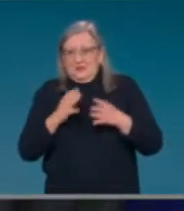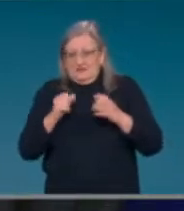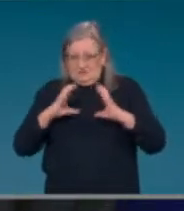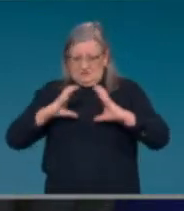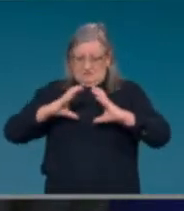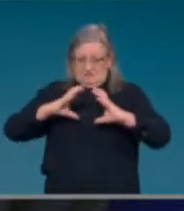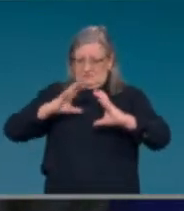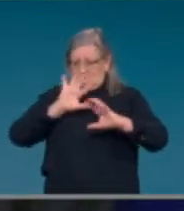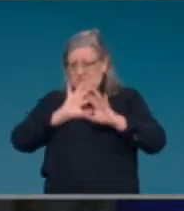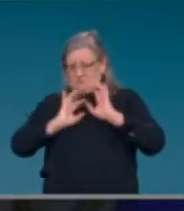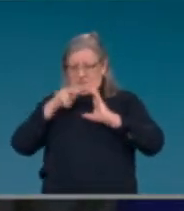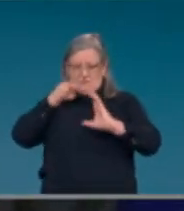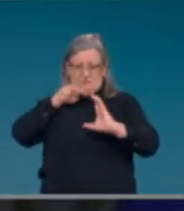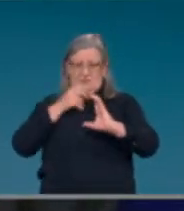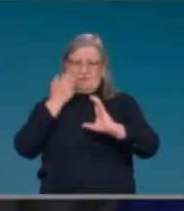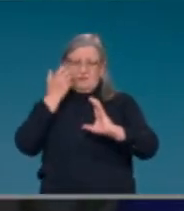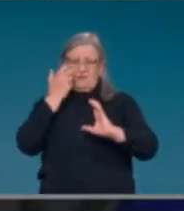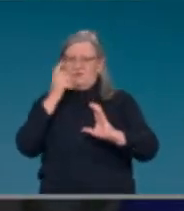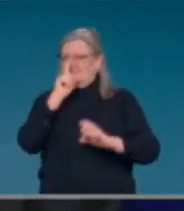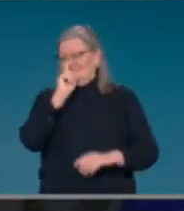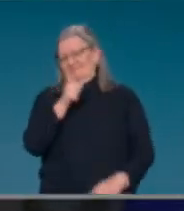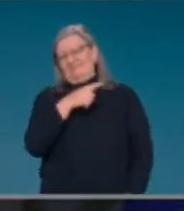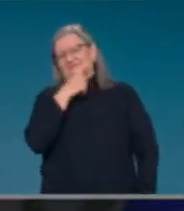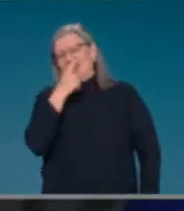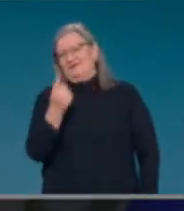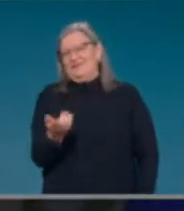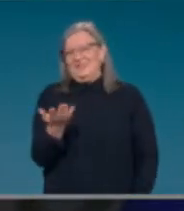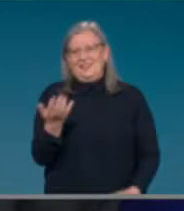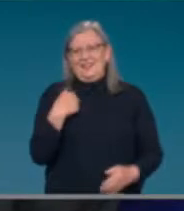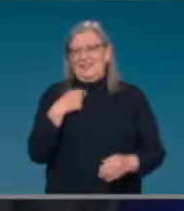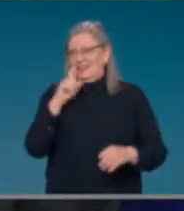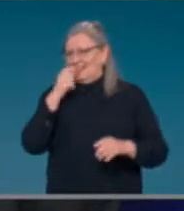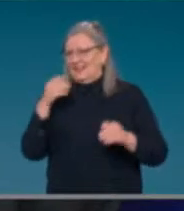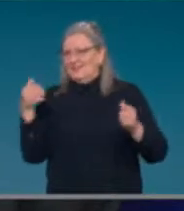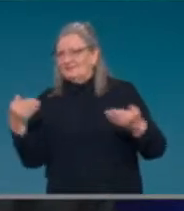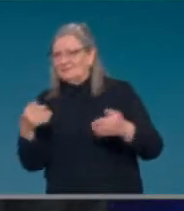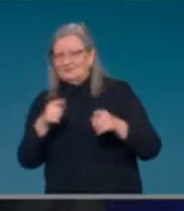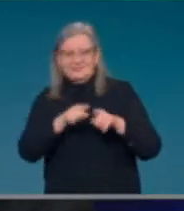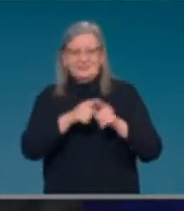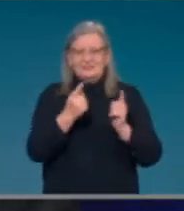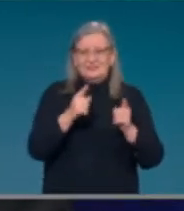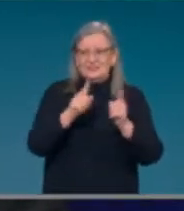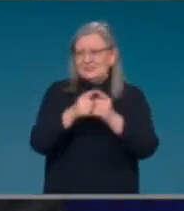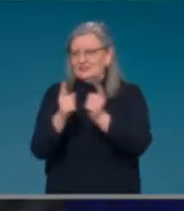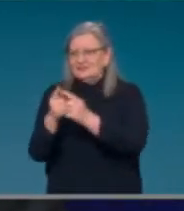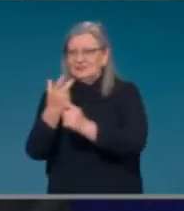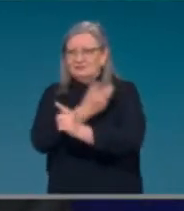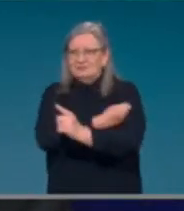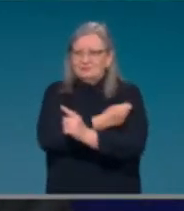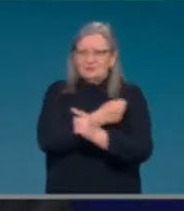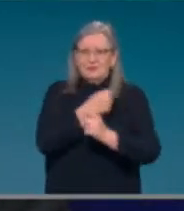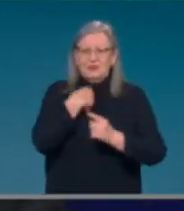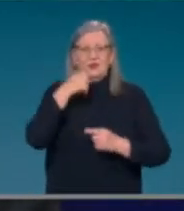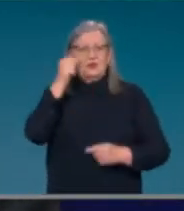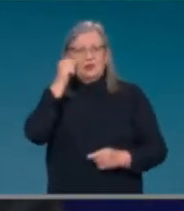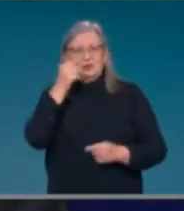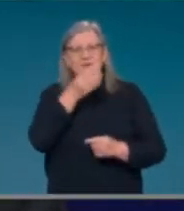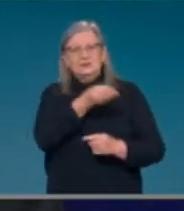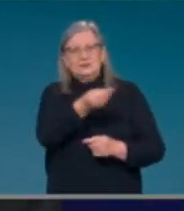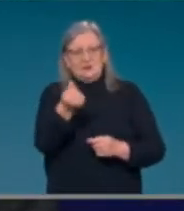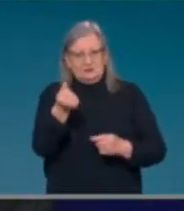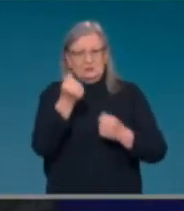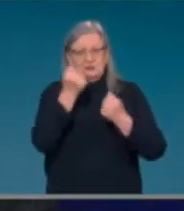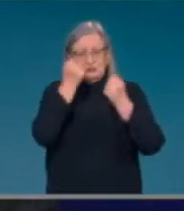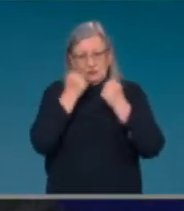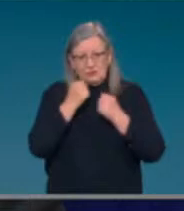vaccines, so I don't want to necessarily make comparison. There are some vaccines whereby three shots gives you almost lifelong protection. So, as I